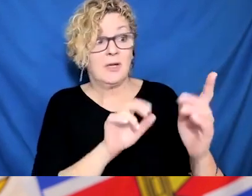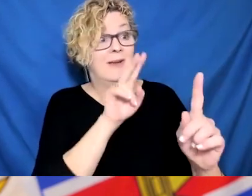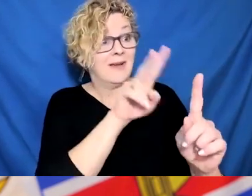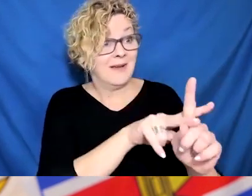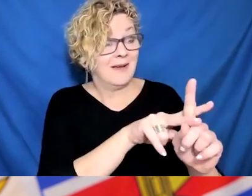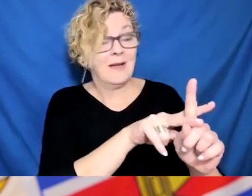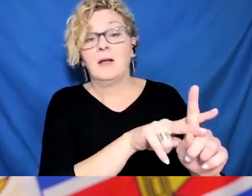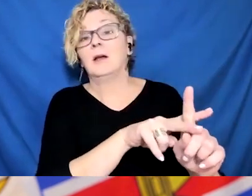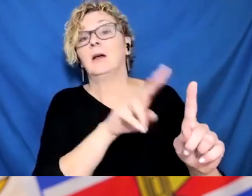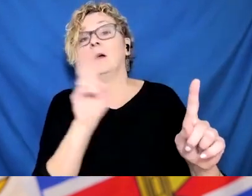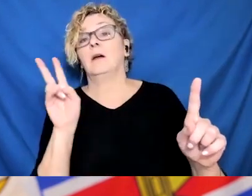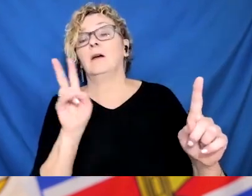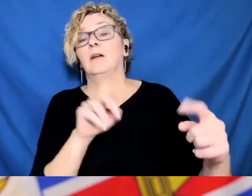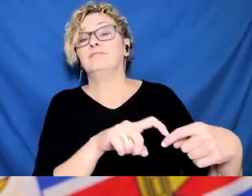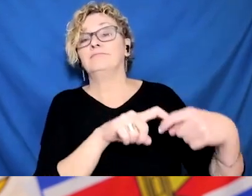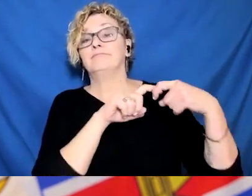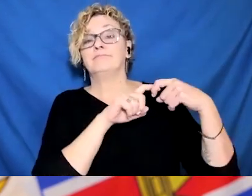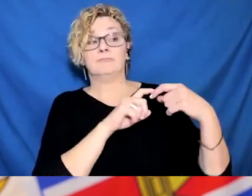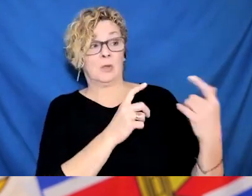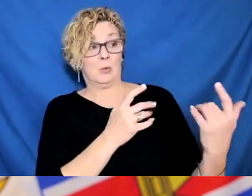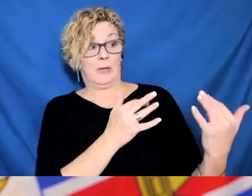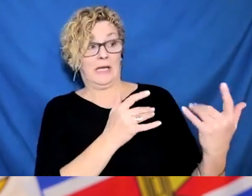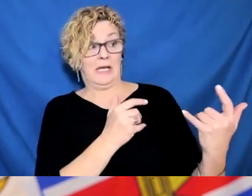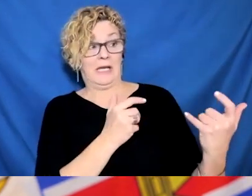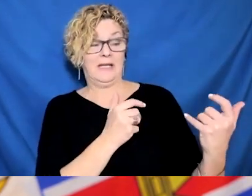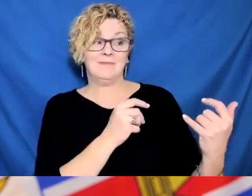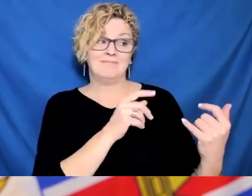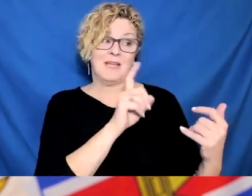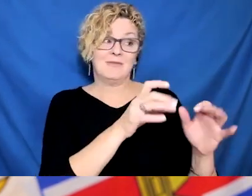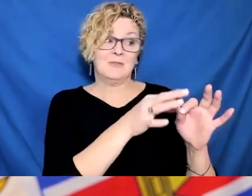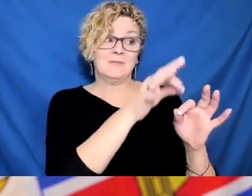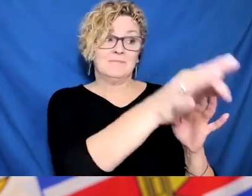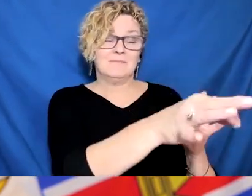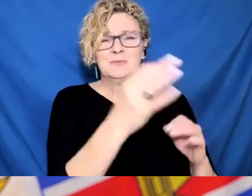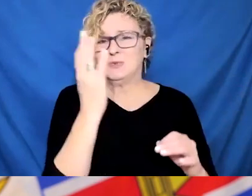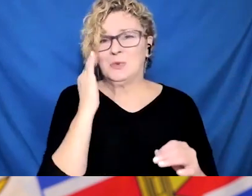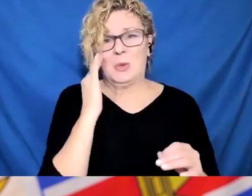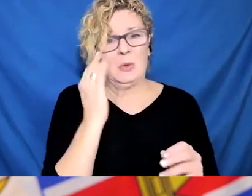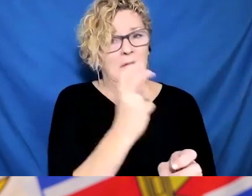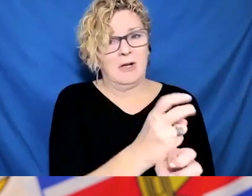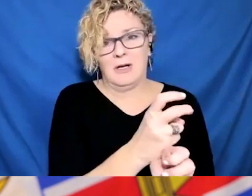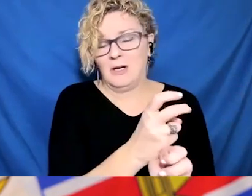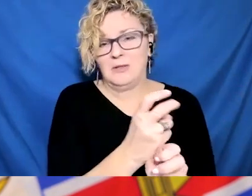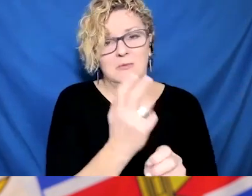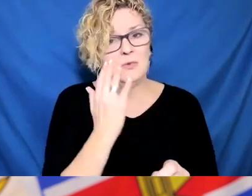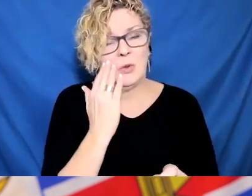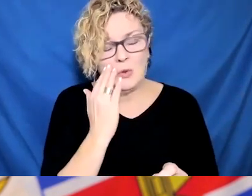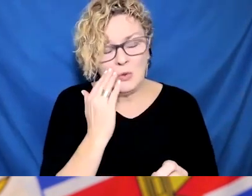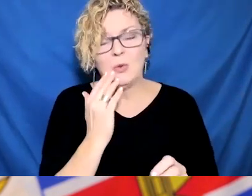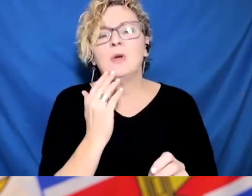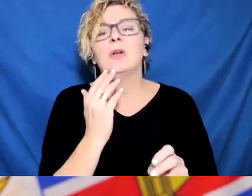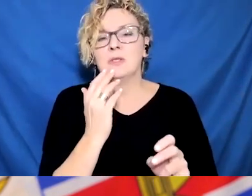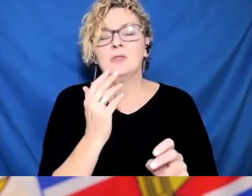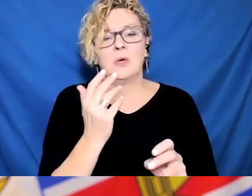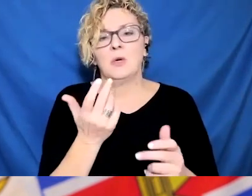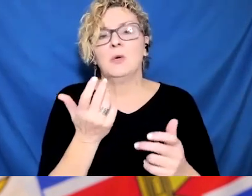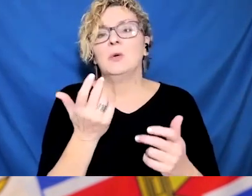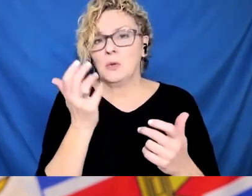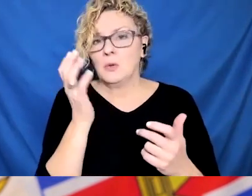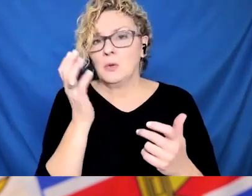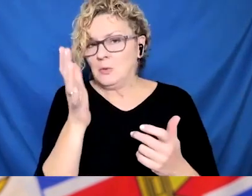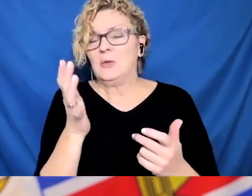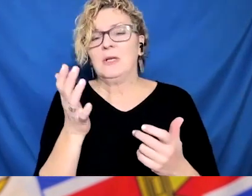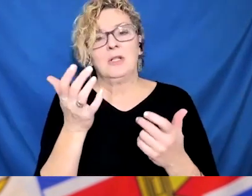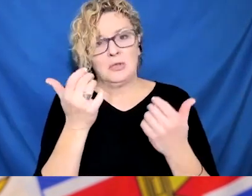time, you've slashed isolation guidelines, both in community and acute care. People who show up for testing now are being turned